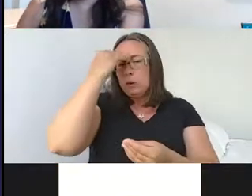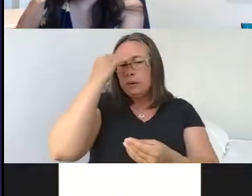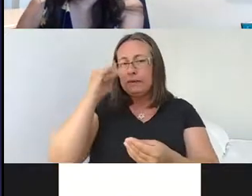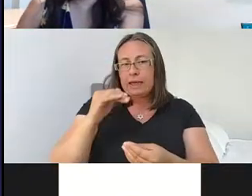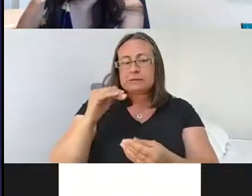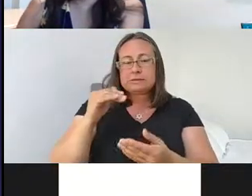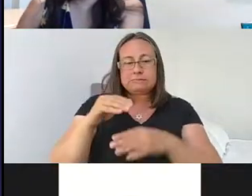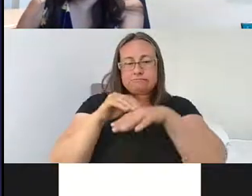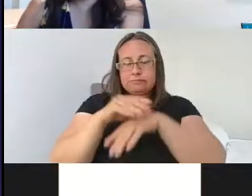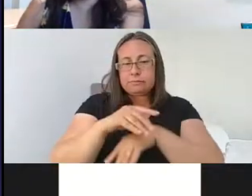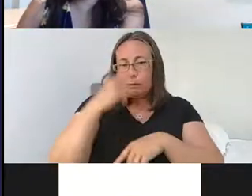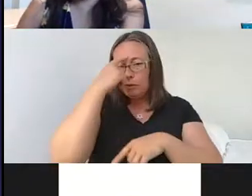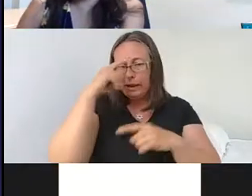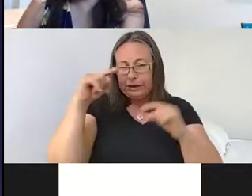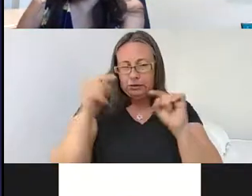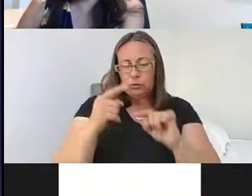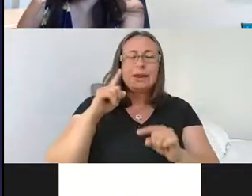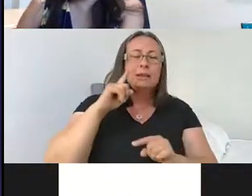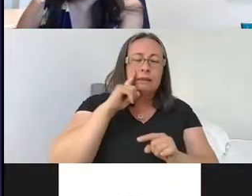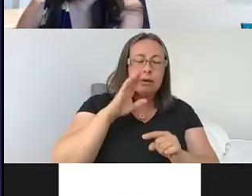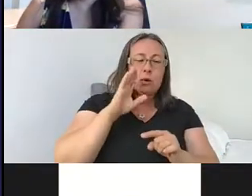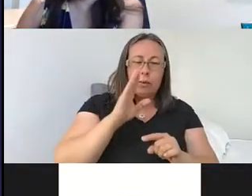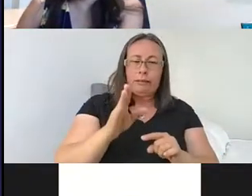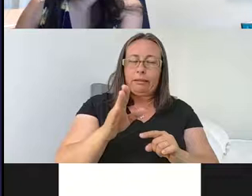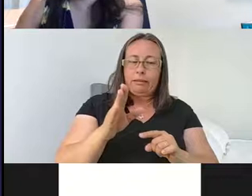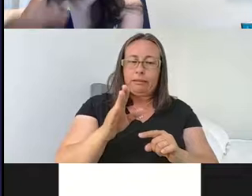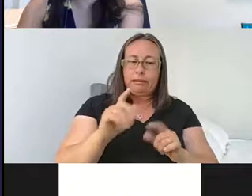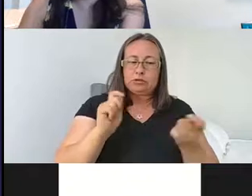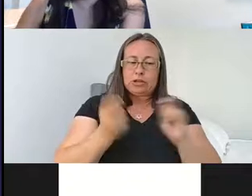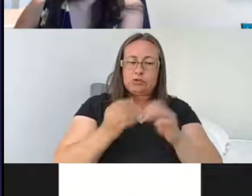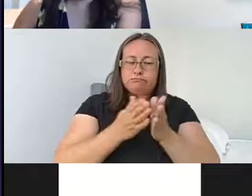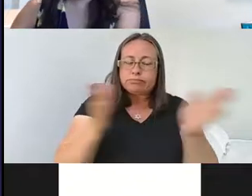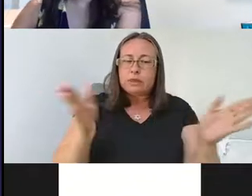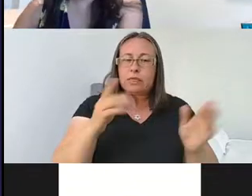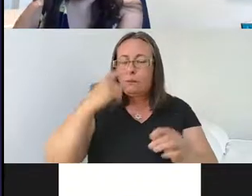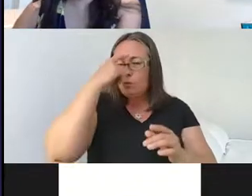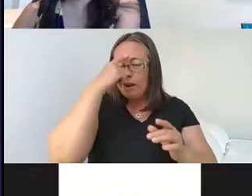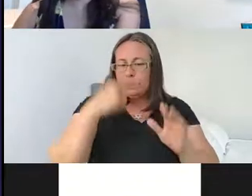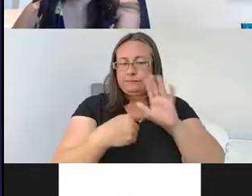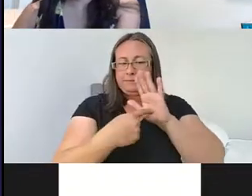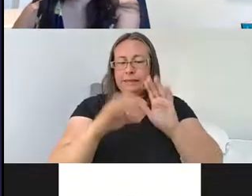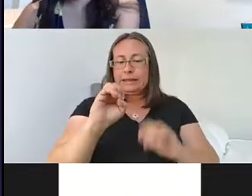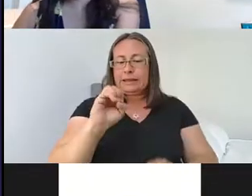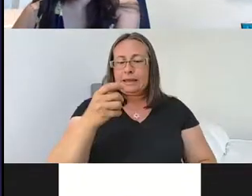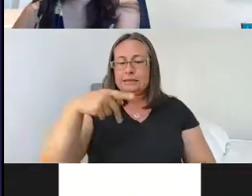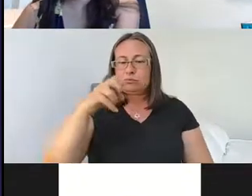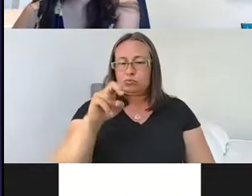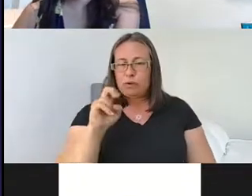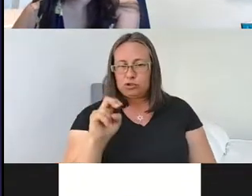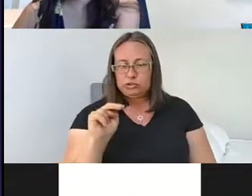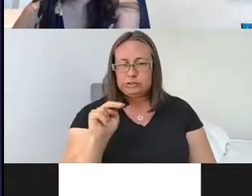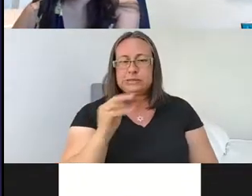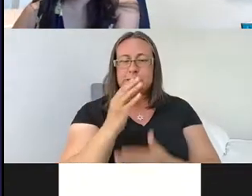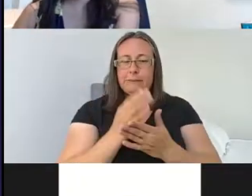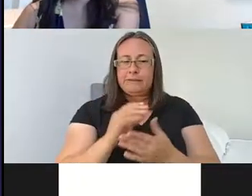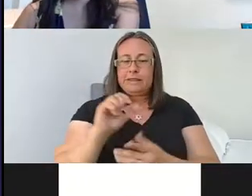Um, so we think it's kind of changing overall gene expression to help kind of recover some of the synaptic function that is lost after